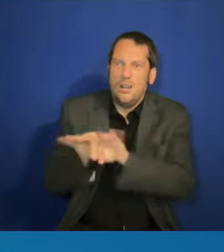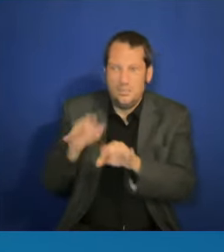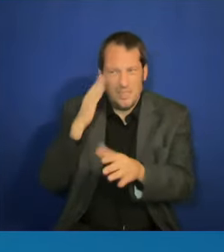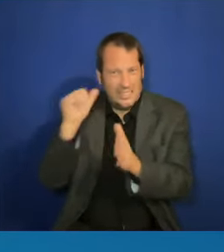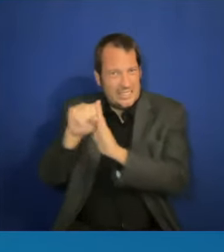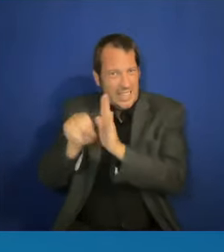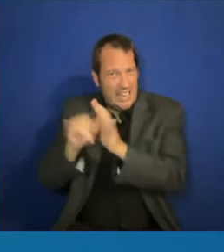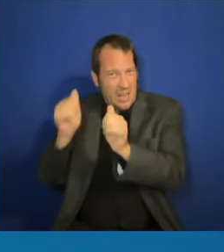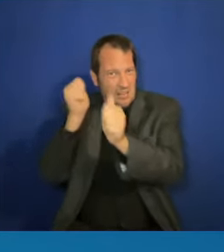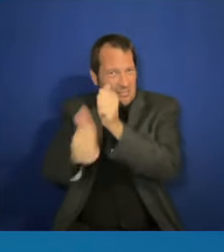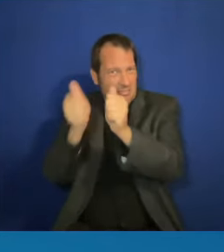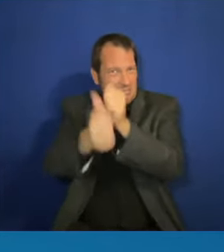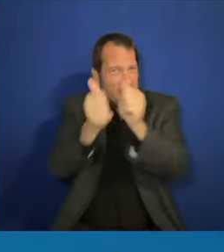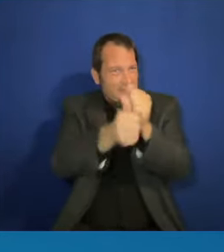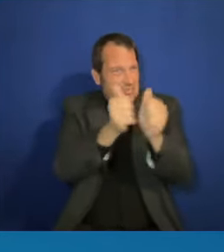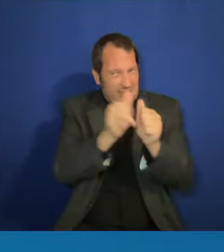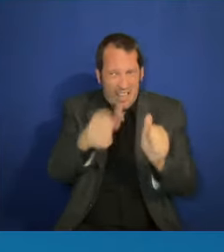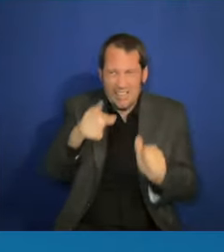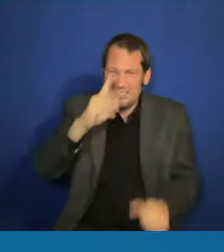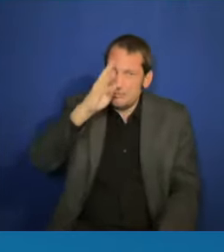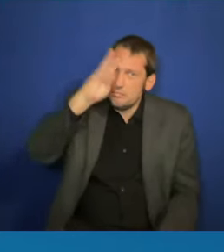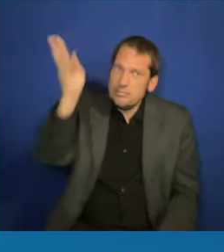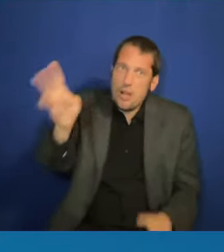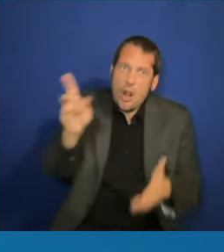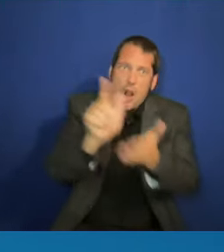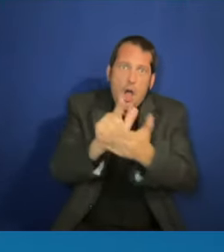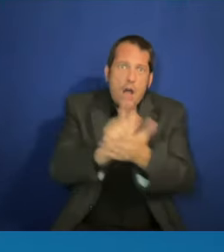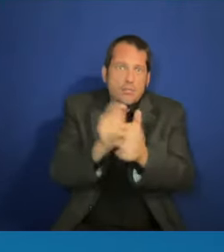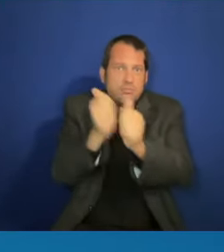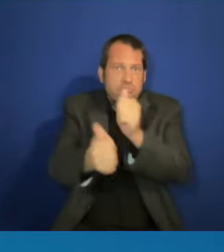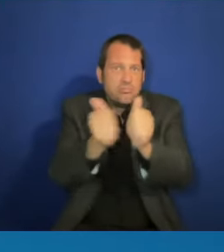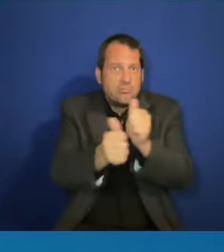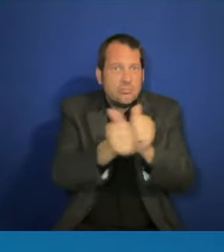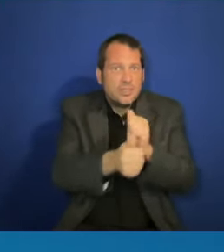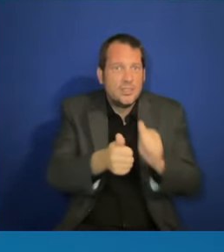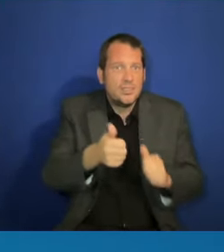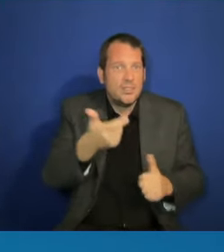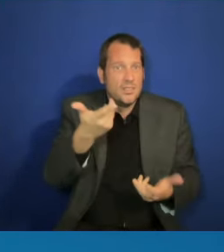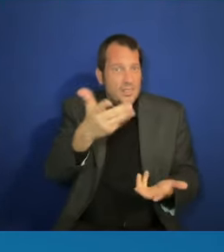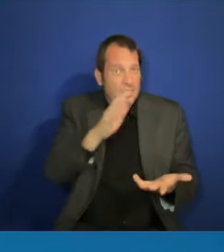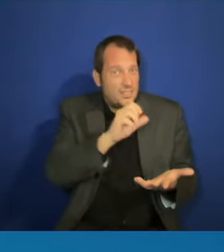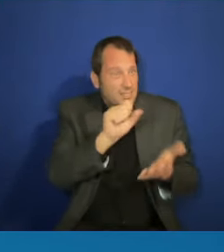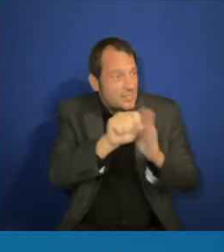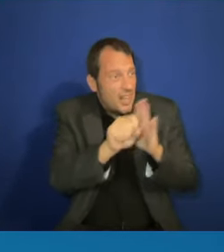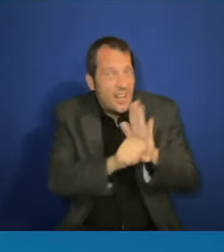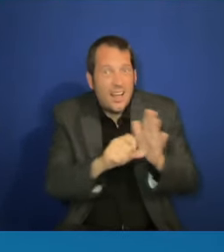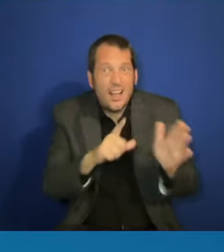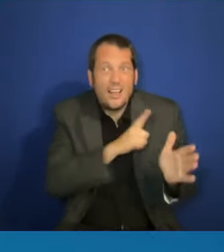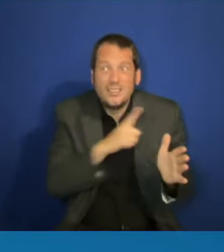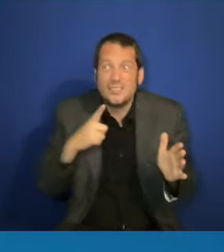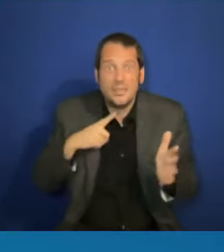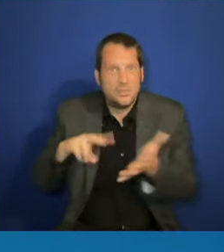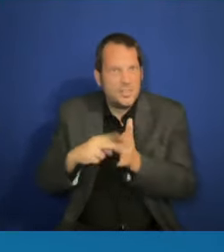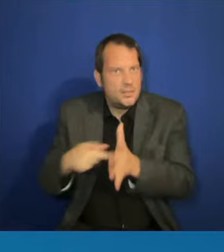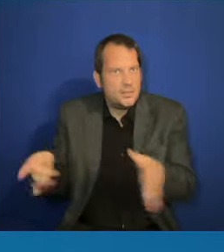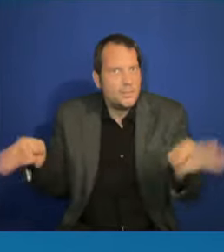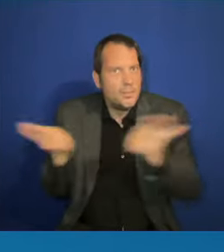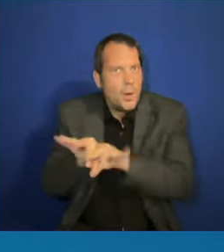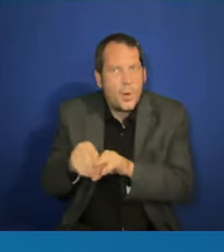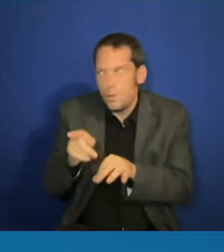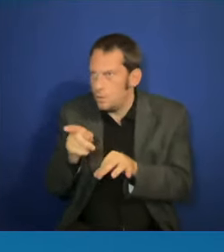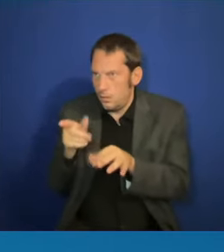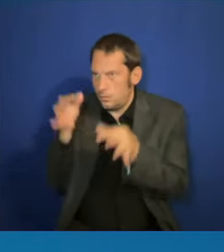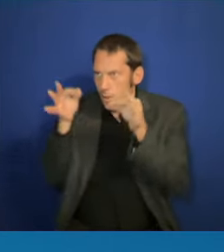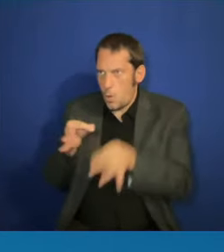And then, of course, it matters who is president of United States because Joe Biden has been very clear that when the United